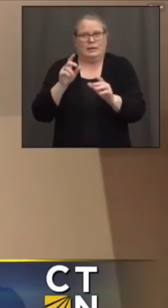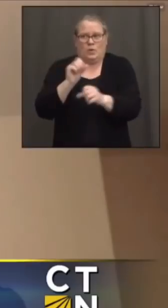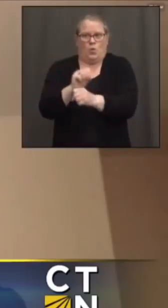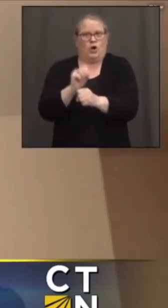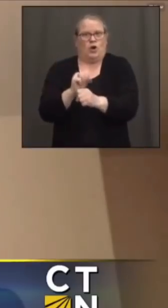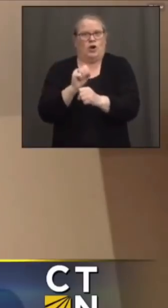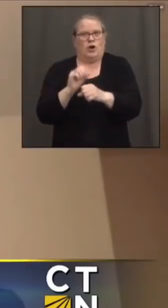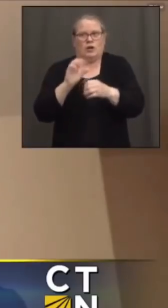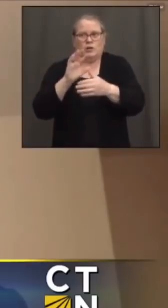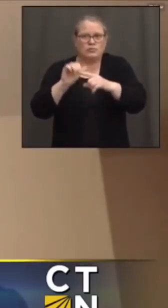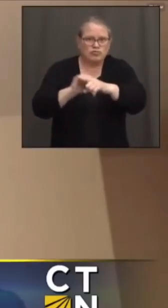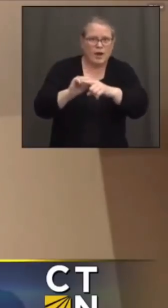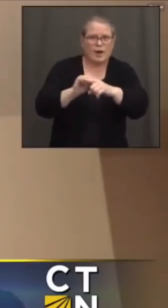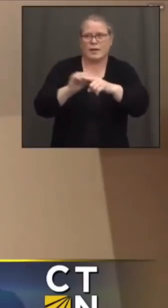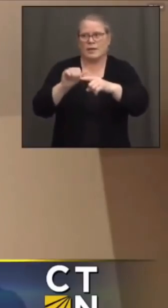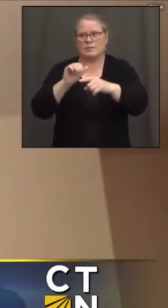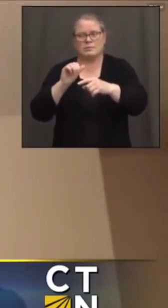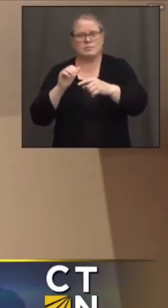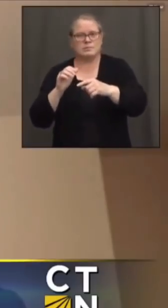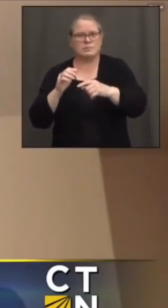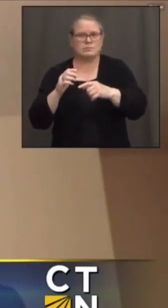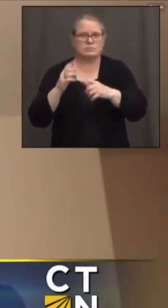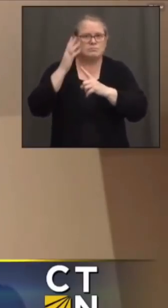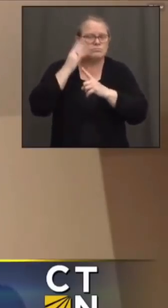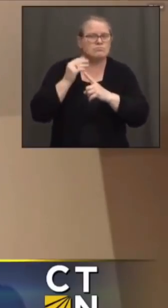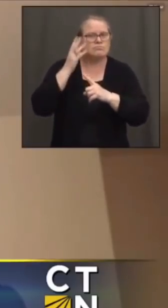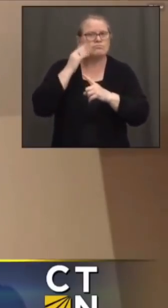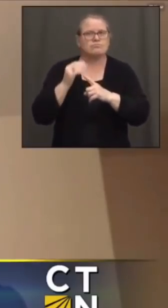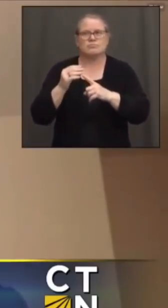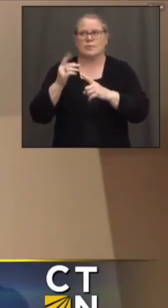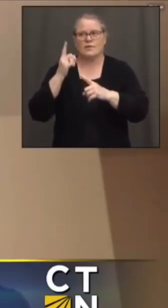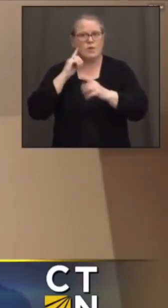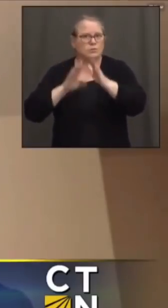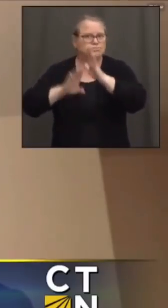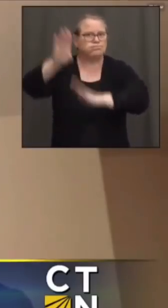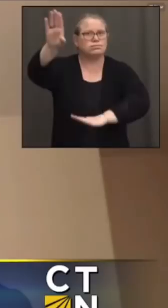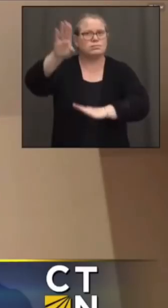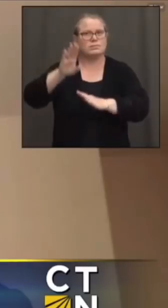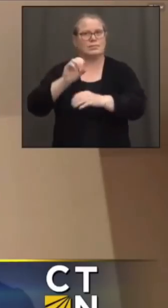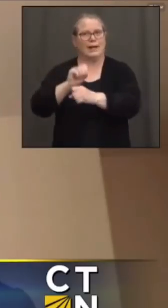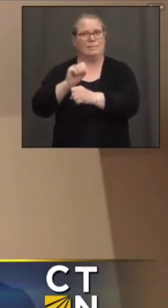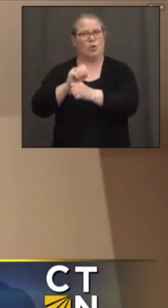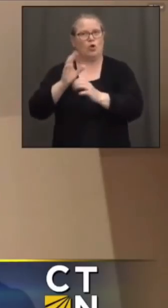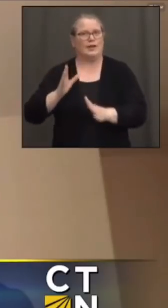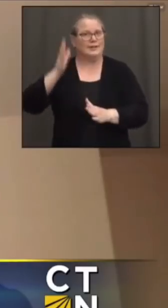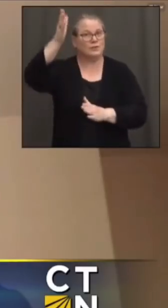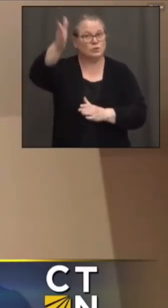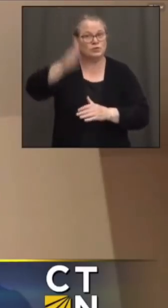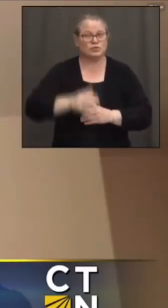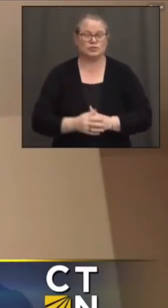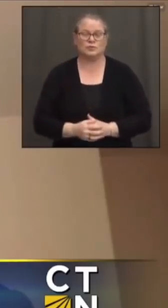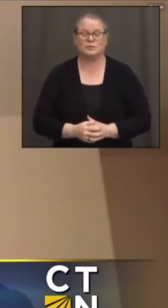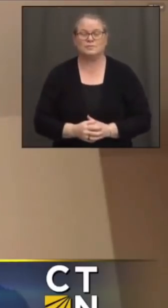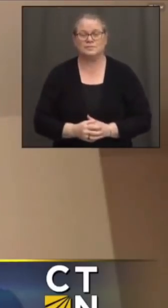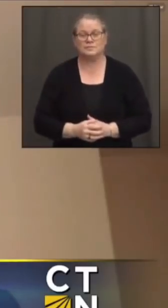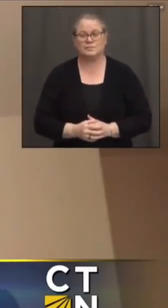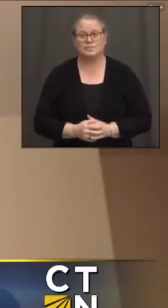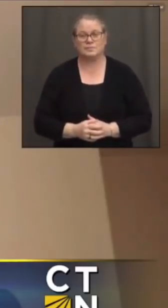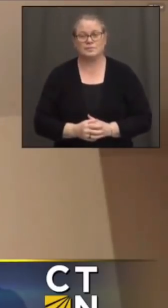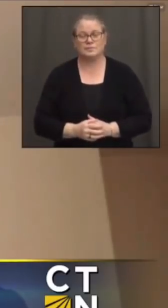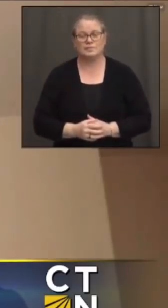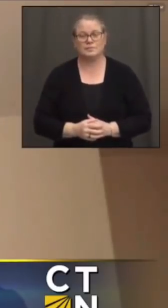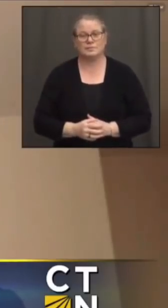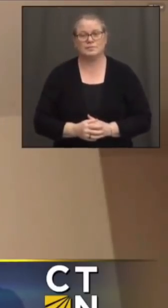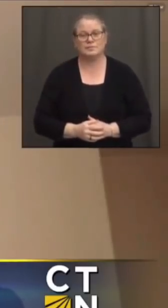to re-skill, up-skill, and train the new and strong employees of the future. So, giving all of the students,